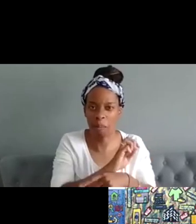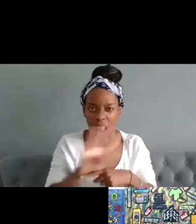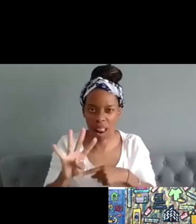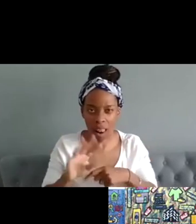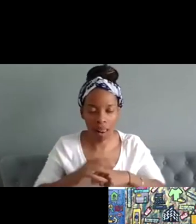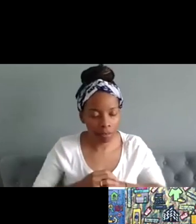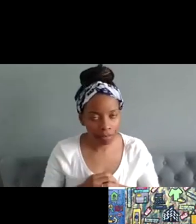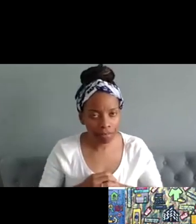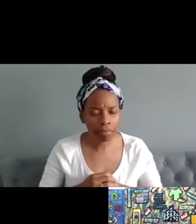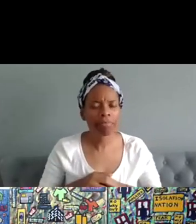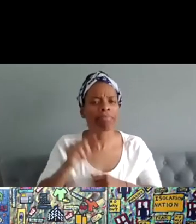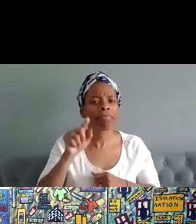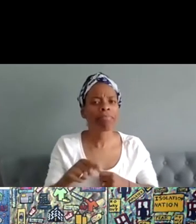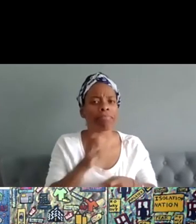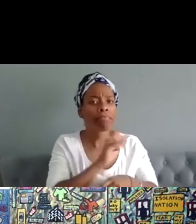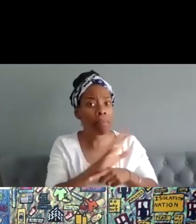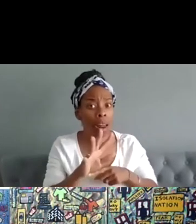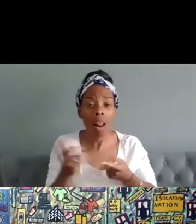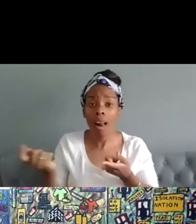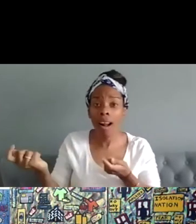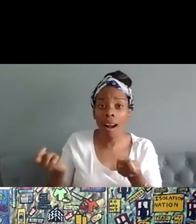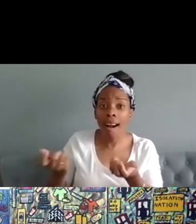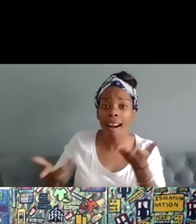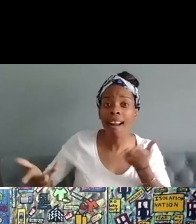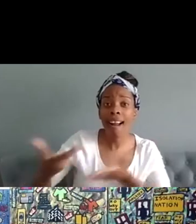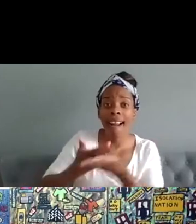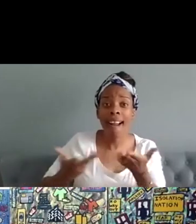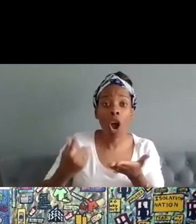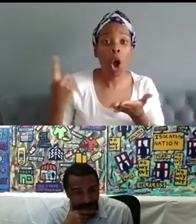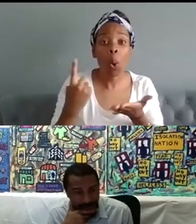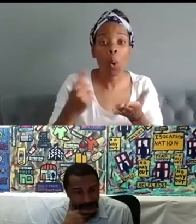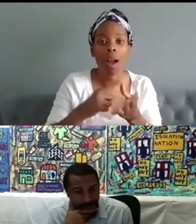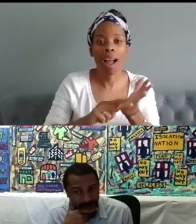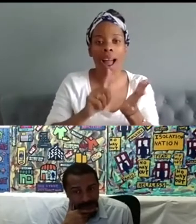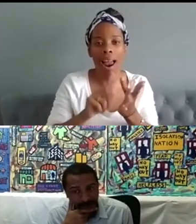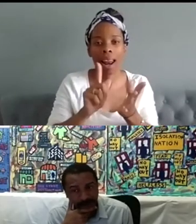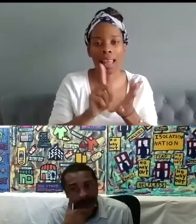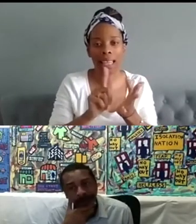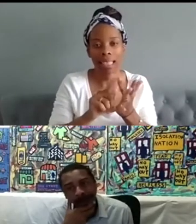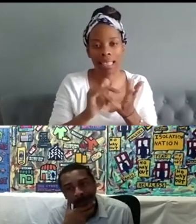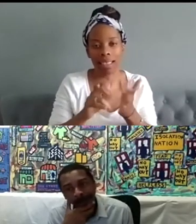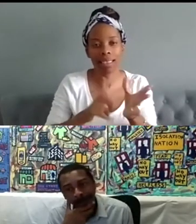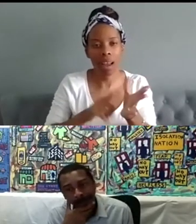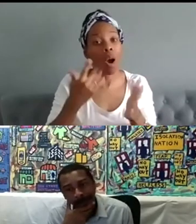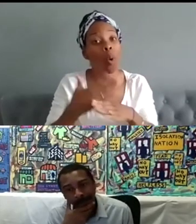conversation is going to be chaired by my colleague Ali Isa who is also a learning and participation manager at Autograph